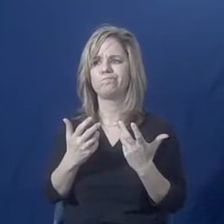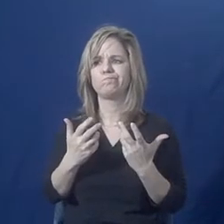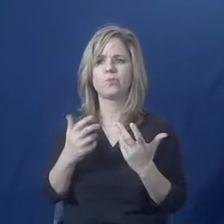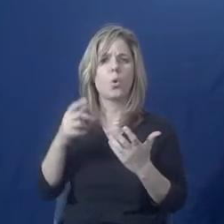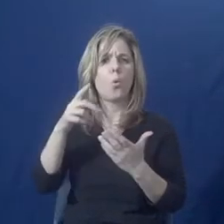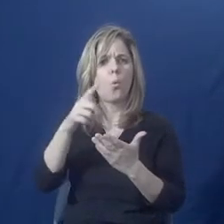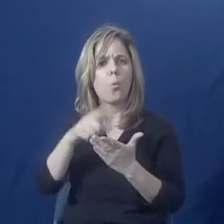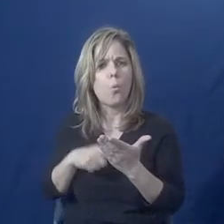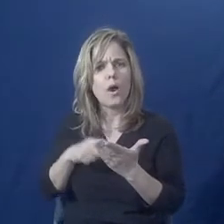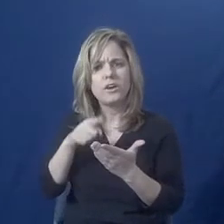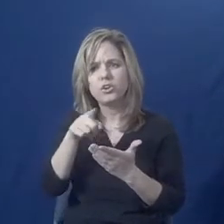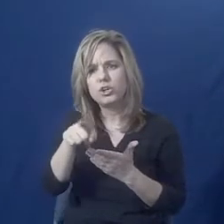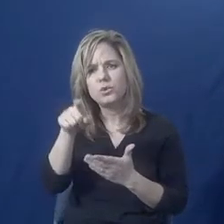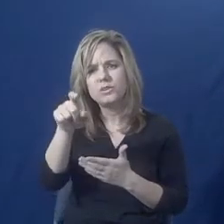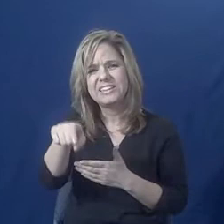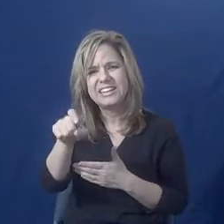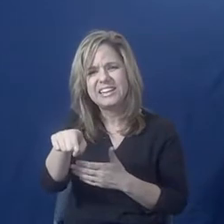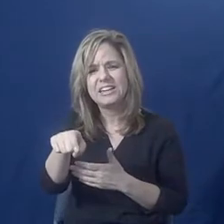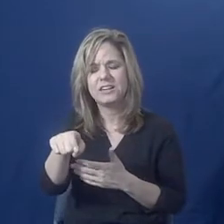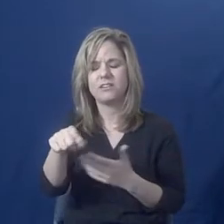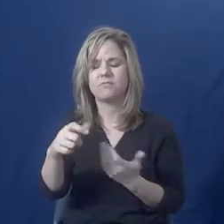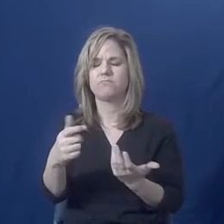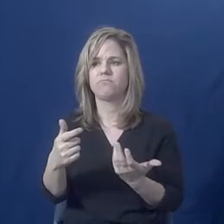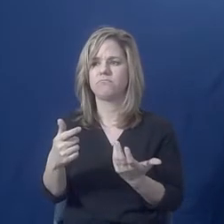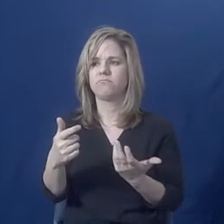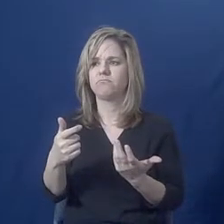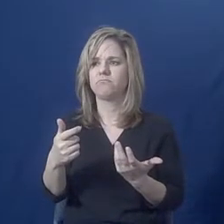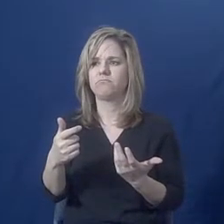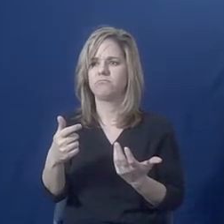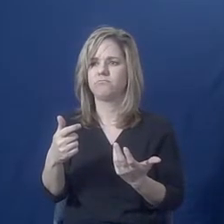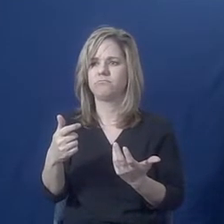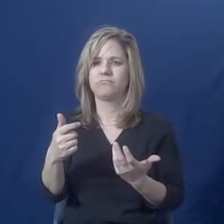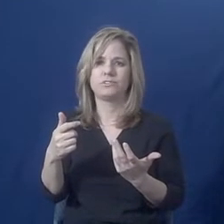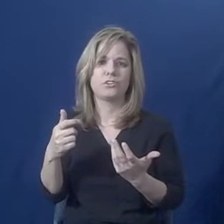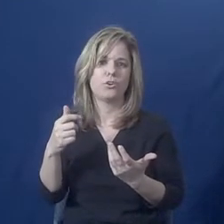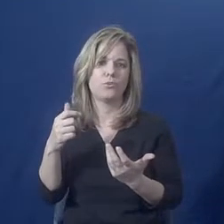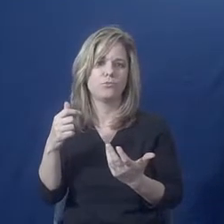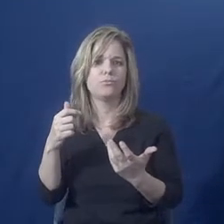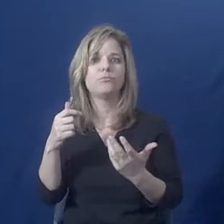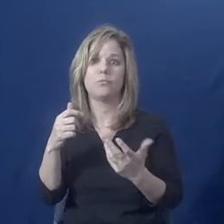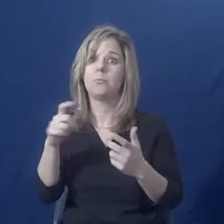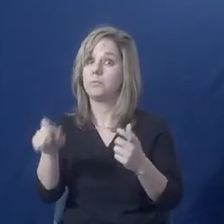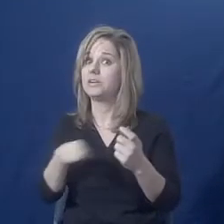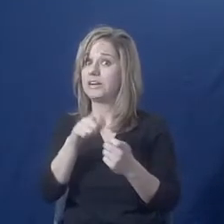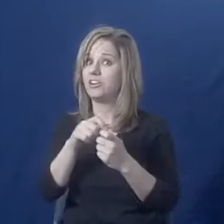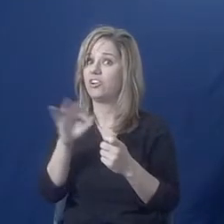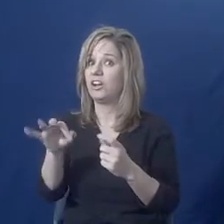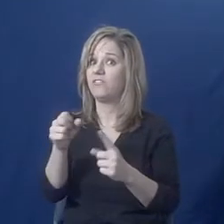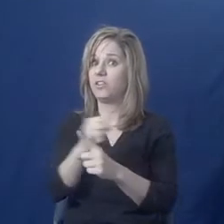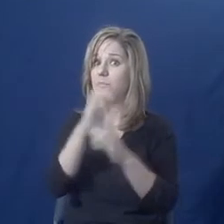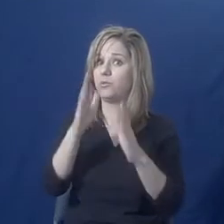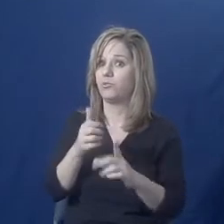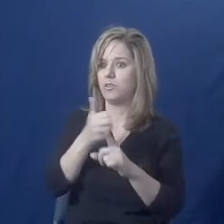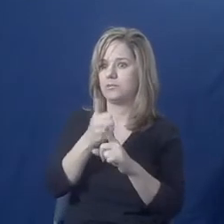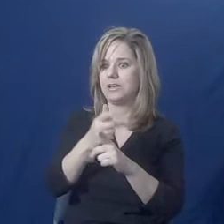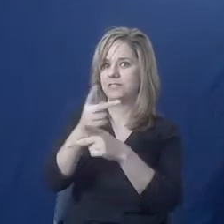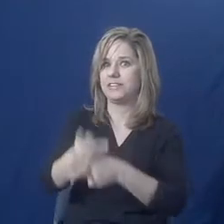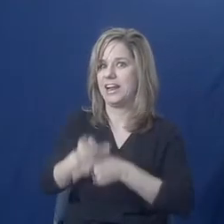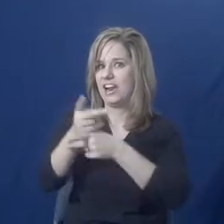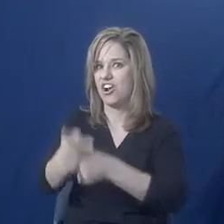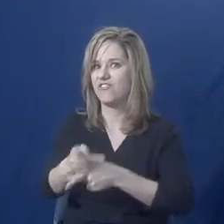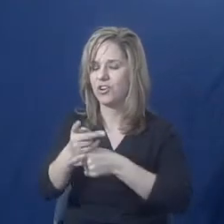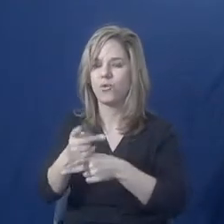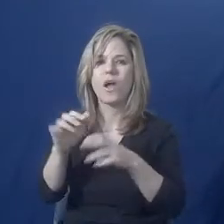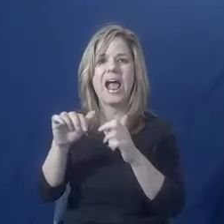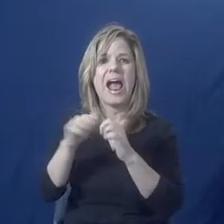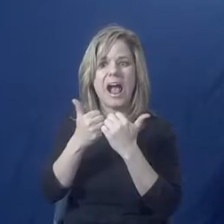So if this is your, if the abuser is your primary caregiver, being able to try to safety plan around